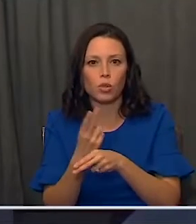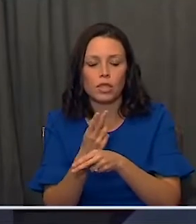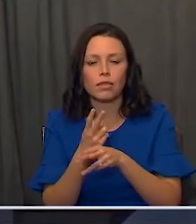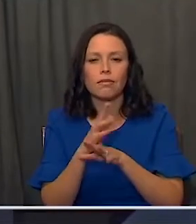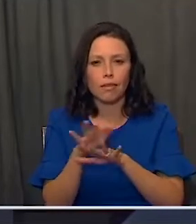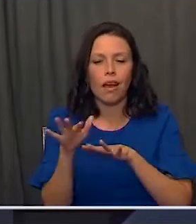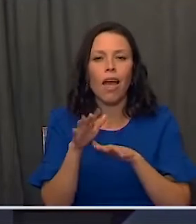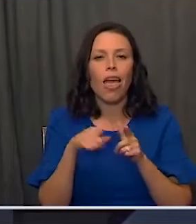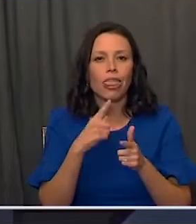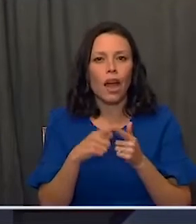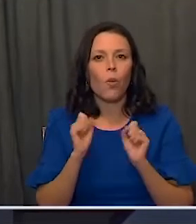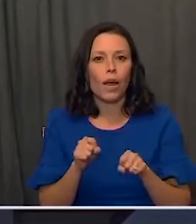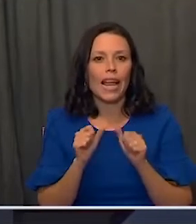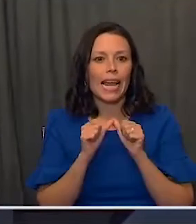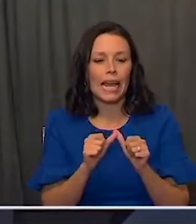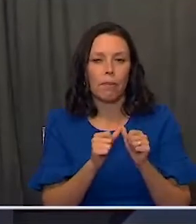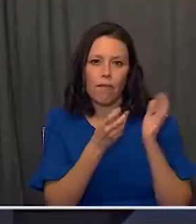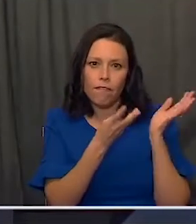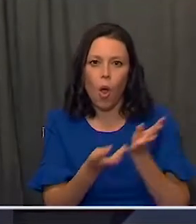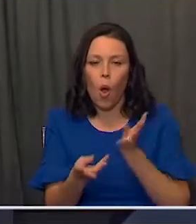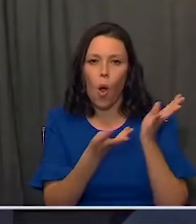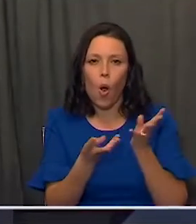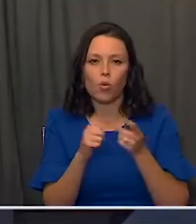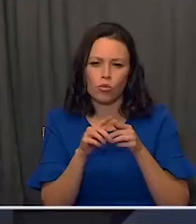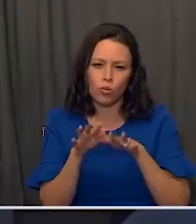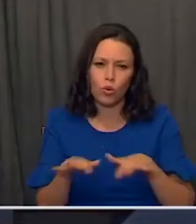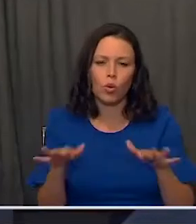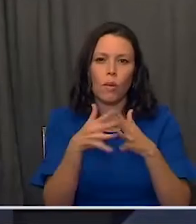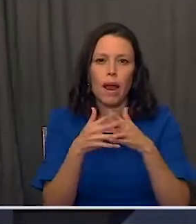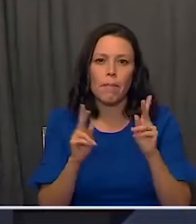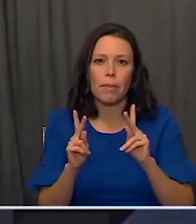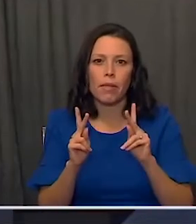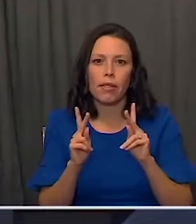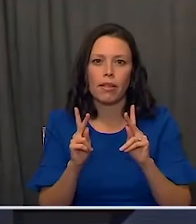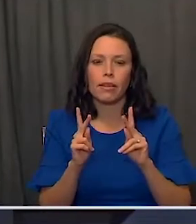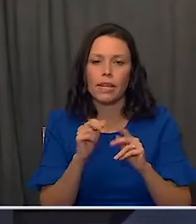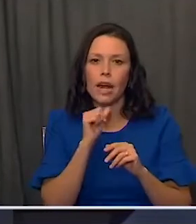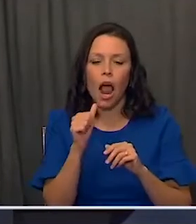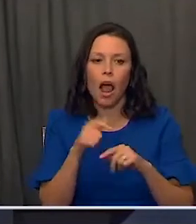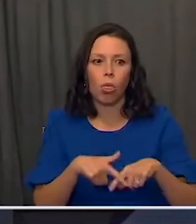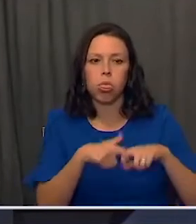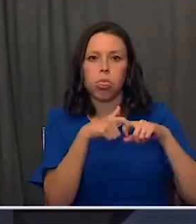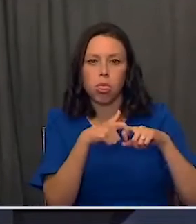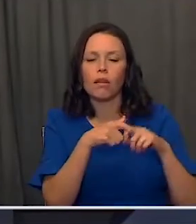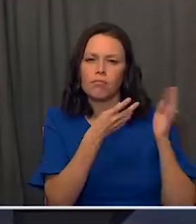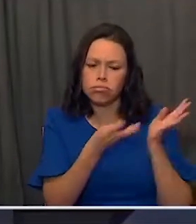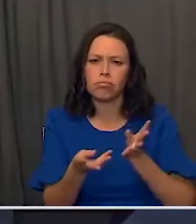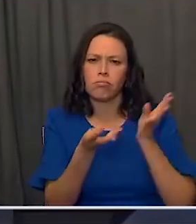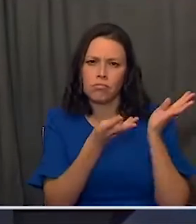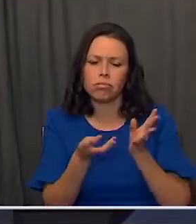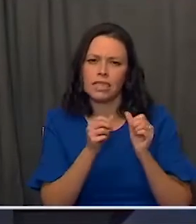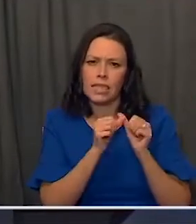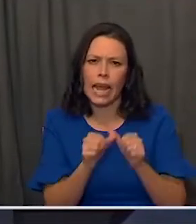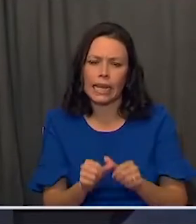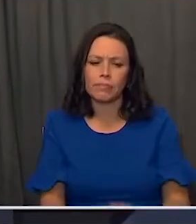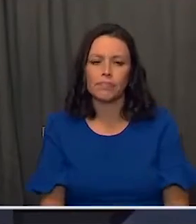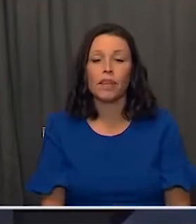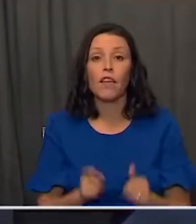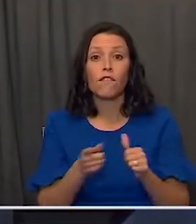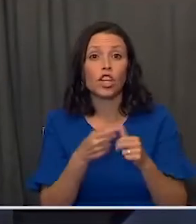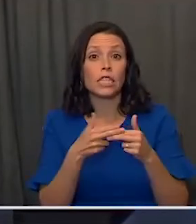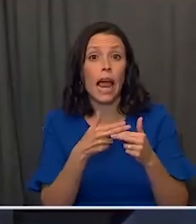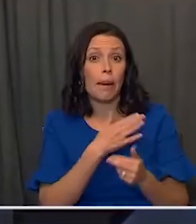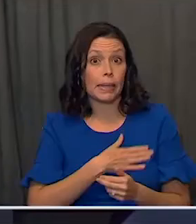That way, we can keep the flow to the American people in a steady drumbeat. As we go forward, first slide,